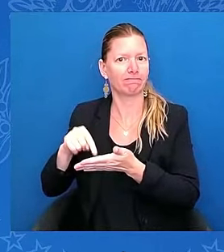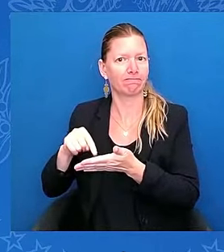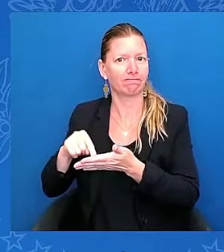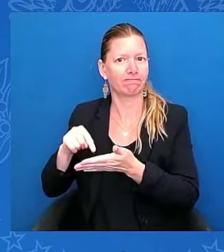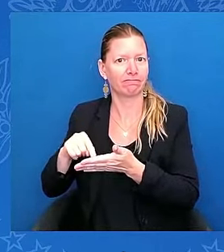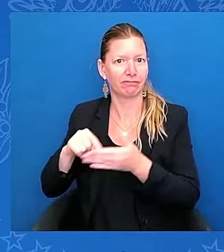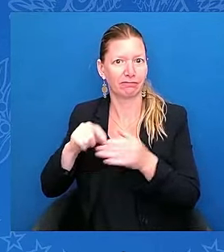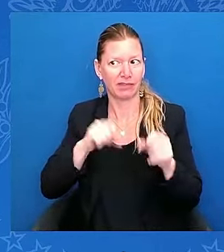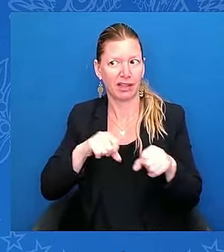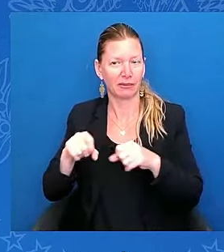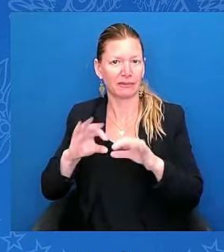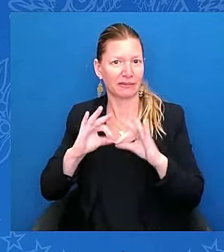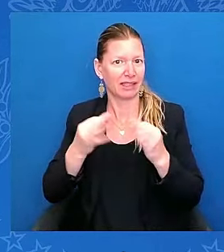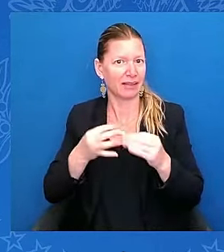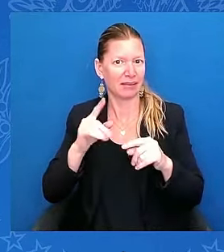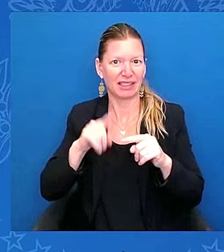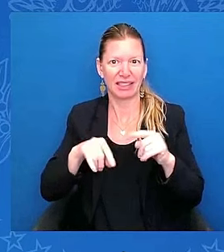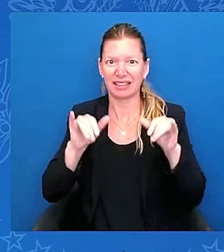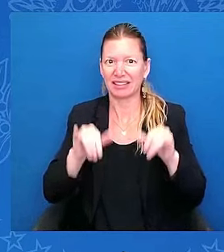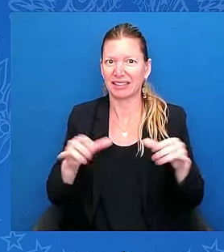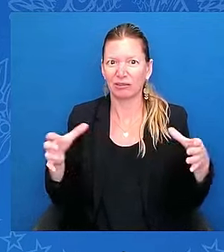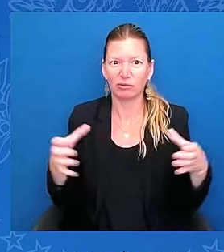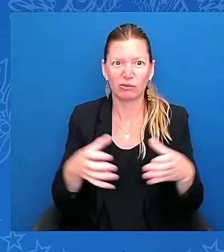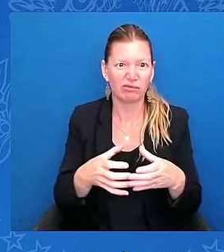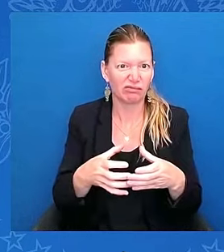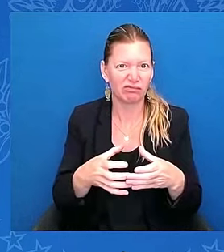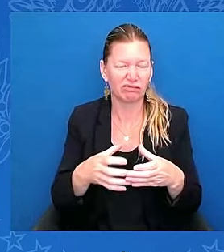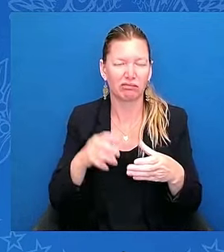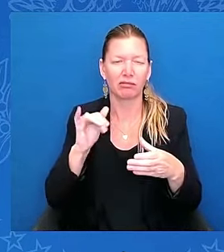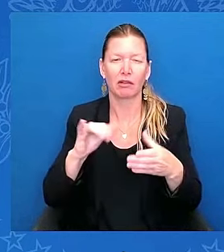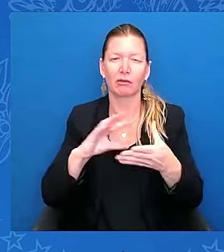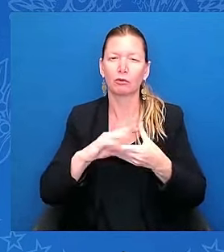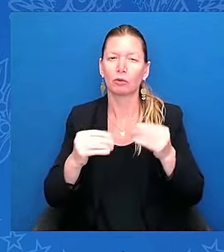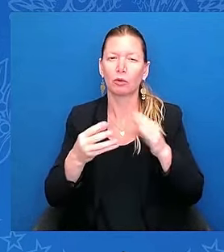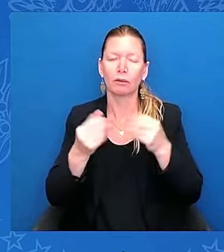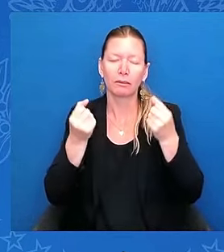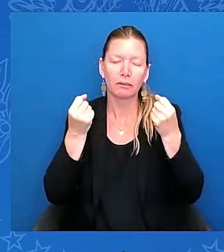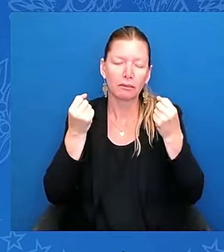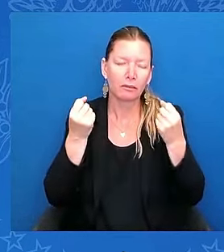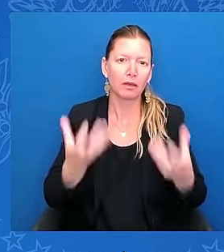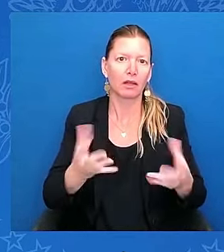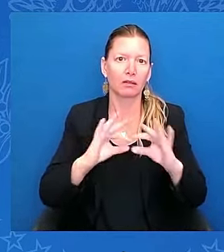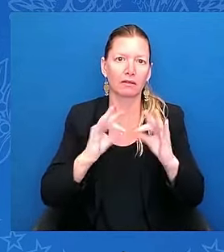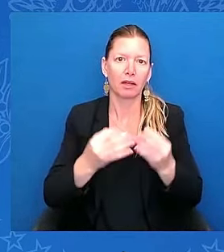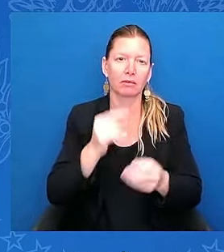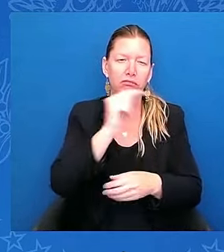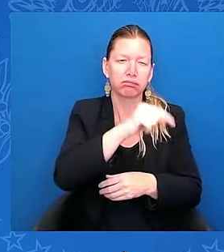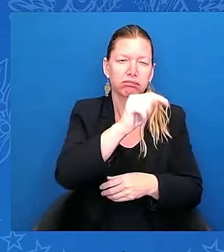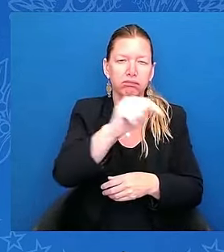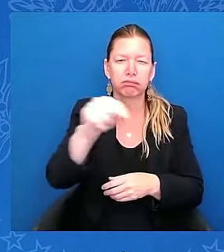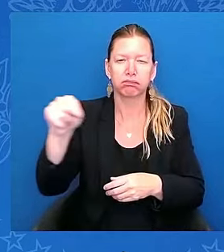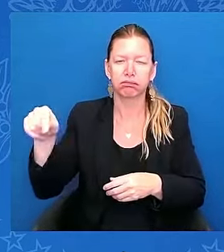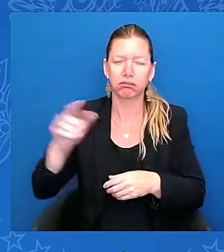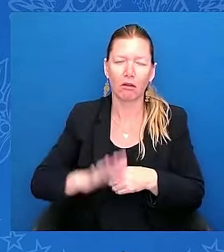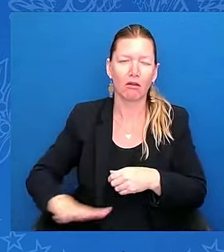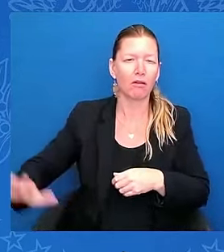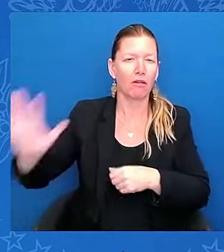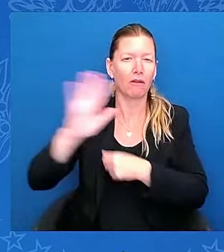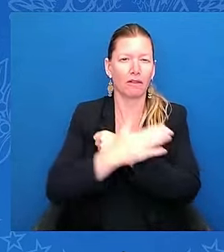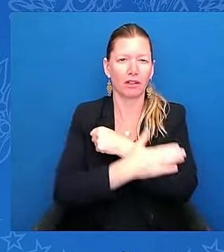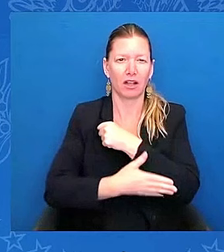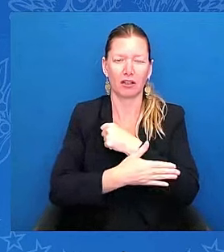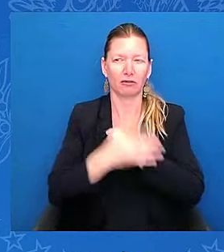It's a story that too many families all across the country live every day. Since Joe took